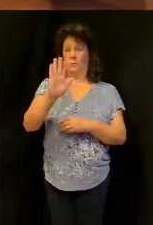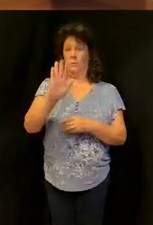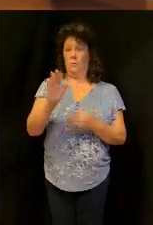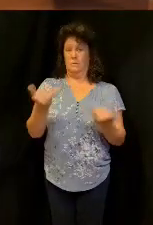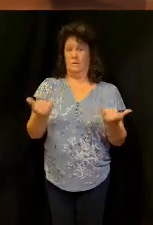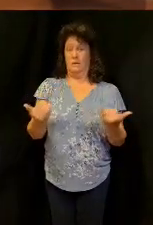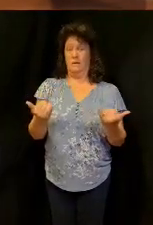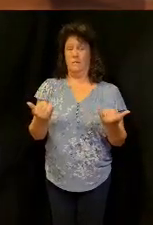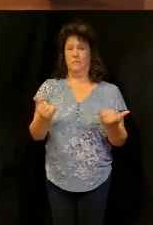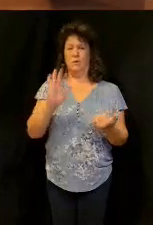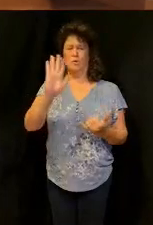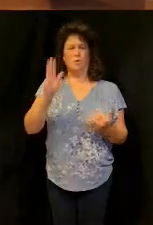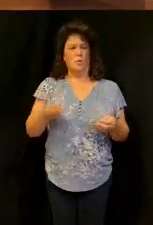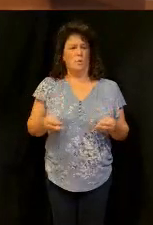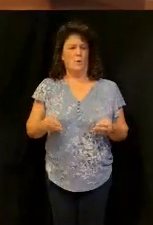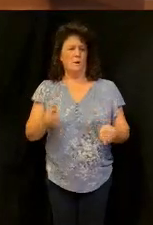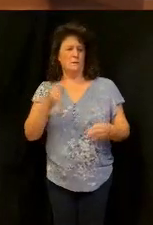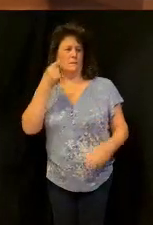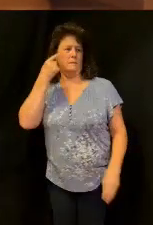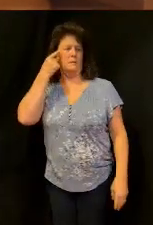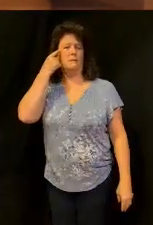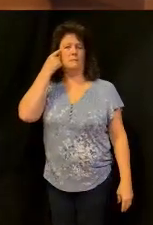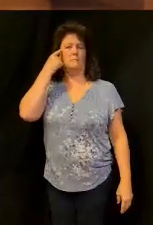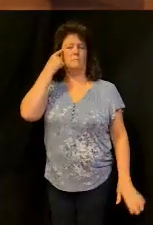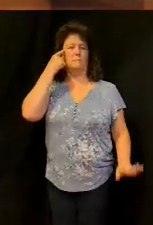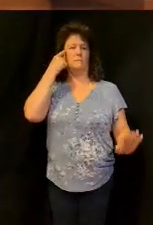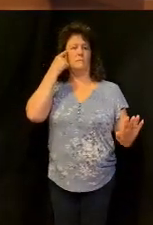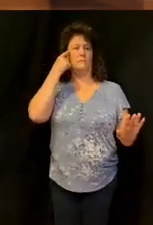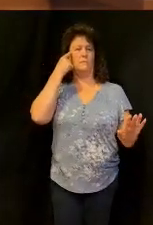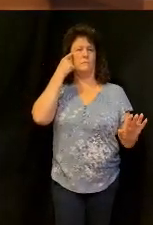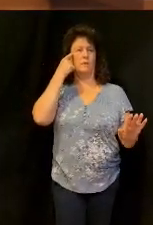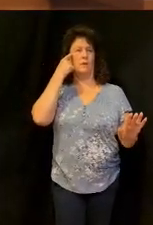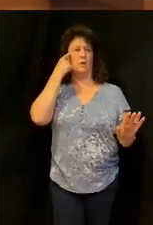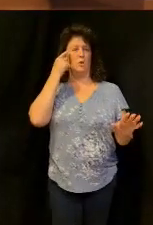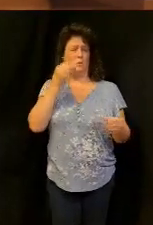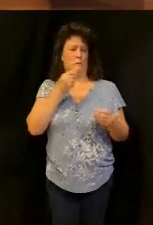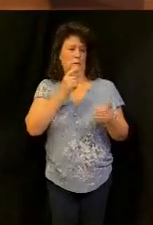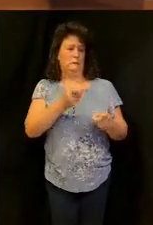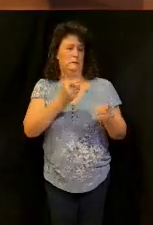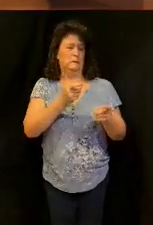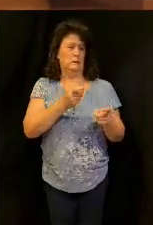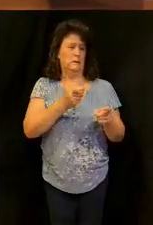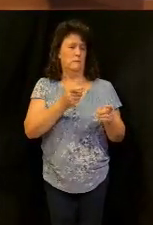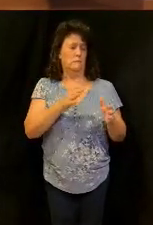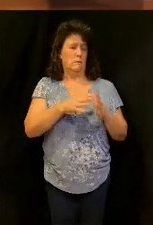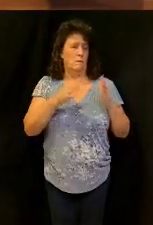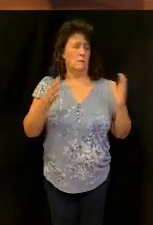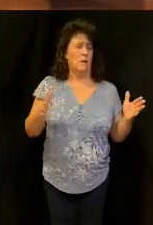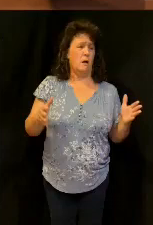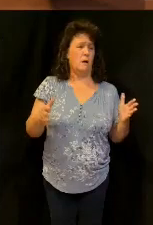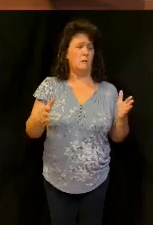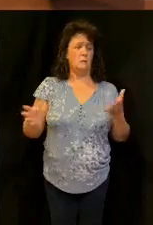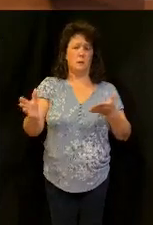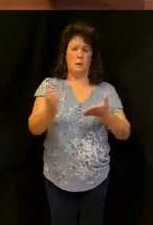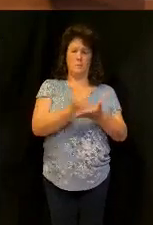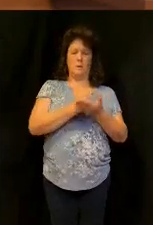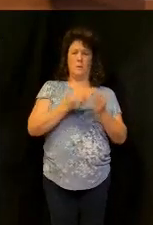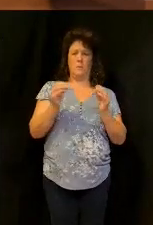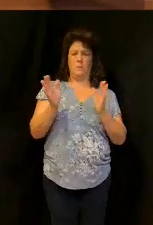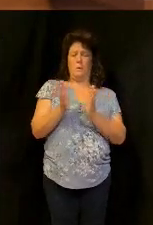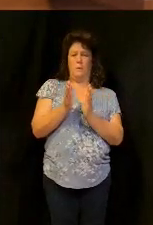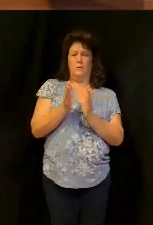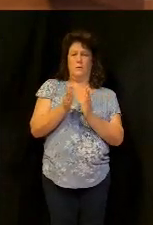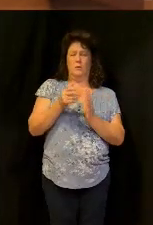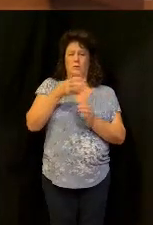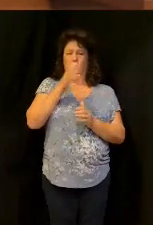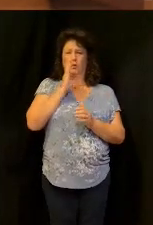ways, consider your ways, now look what it says, you've so much, and you bring in little, you eat, but don't have enough, you drink,